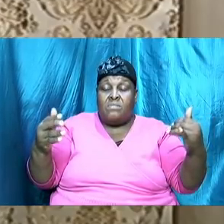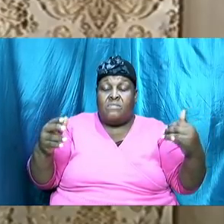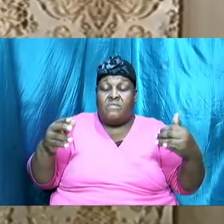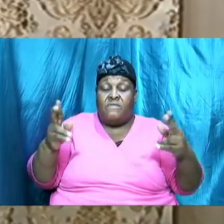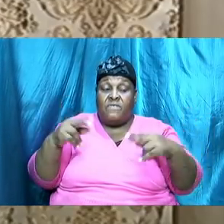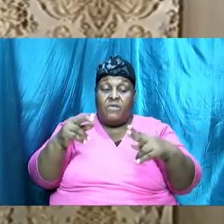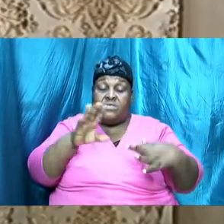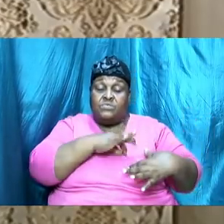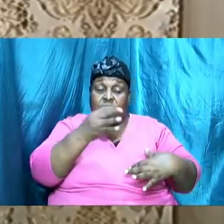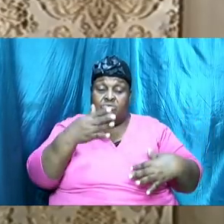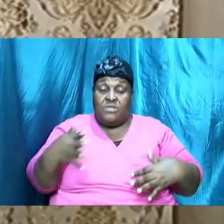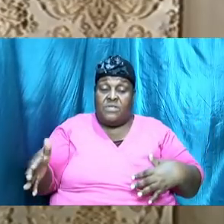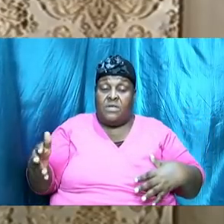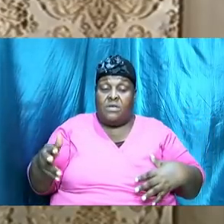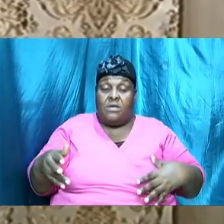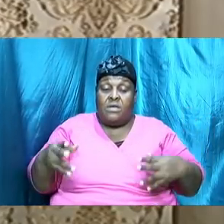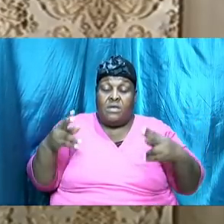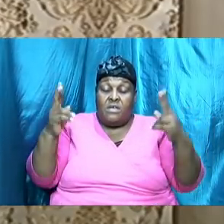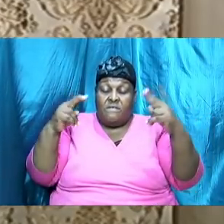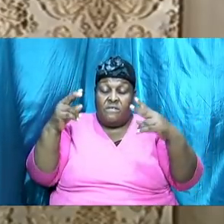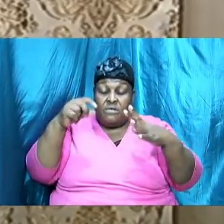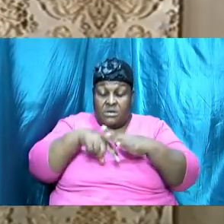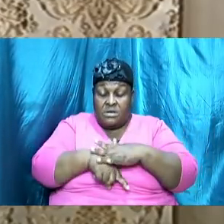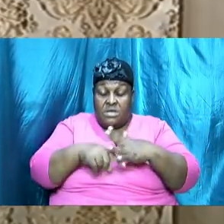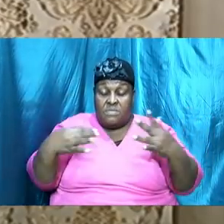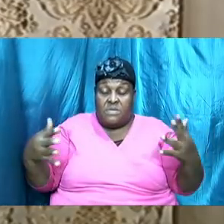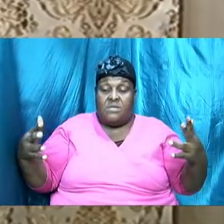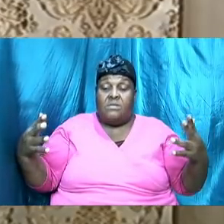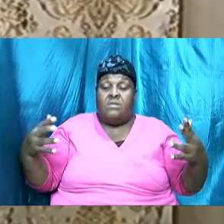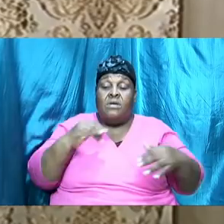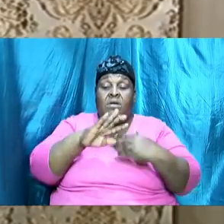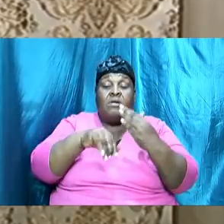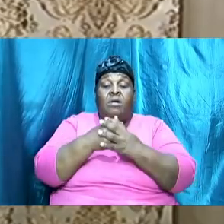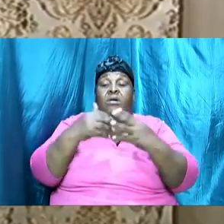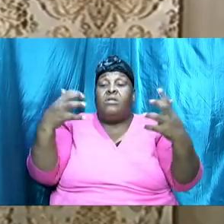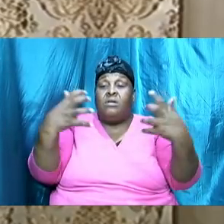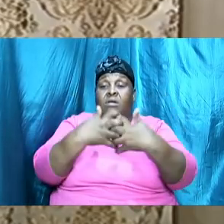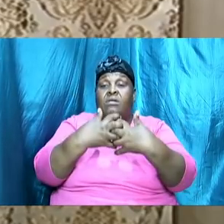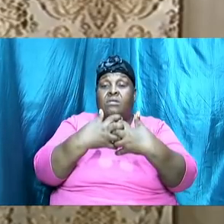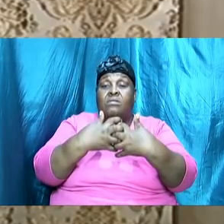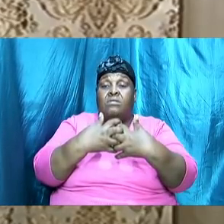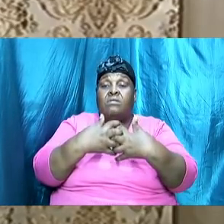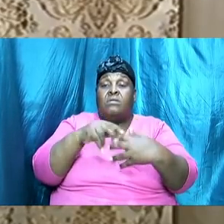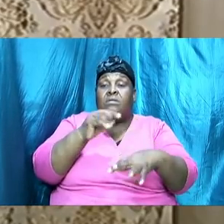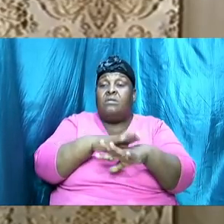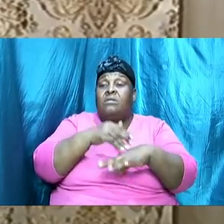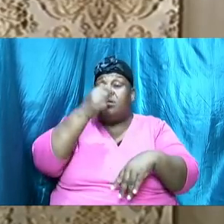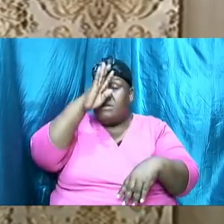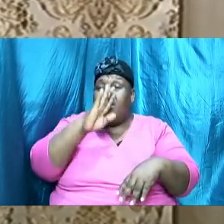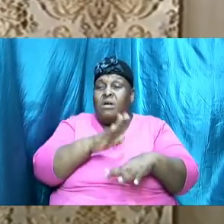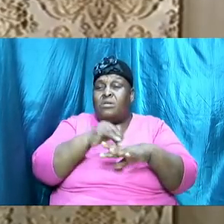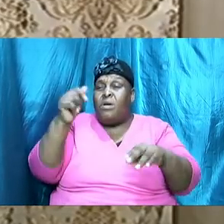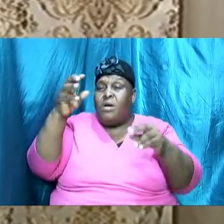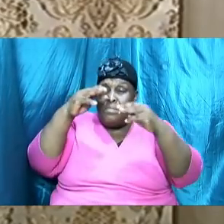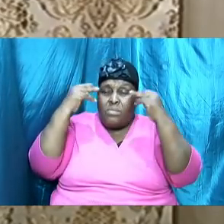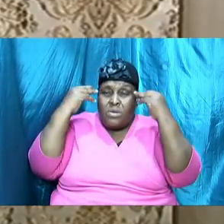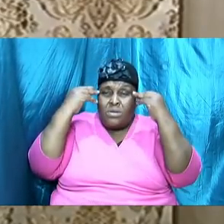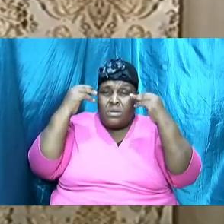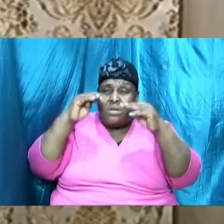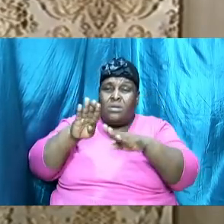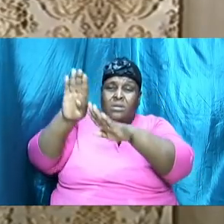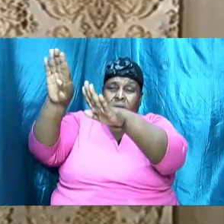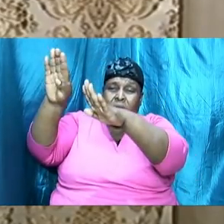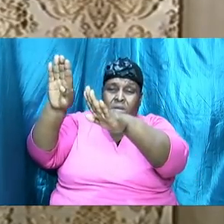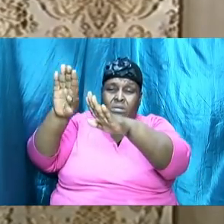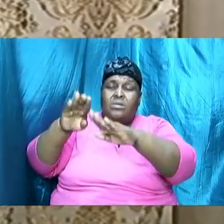very deep things and they're all connected so God called Moses up into the mountain and he started to show him